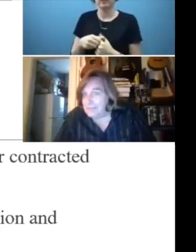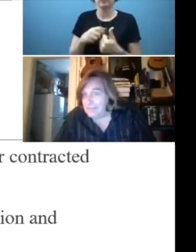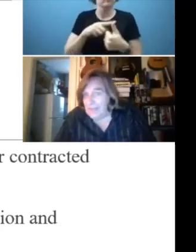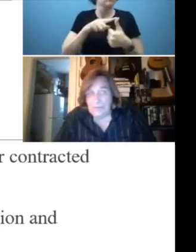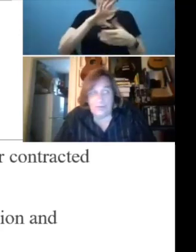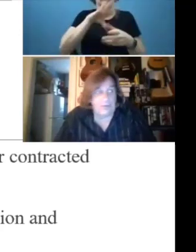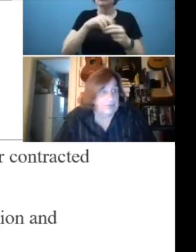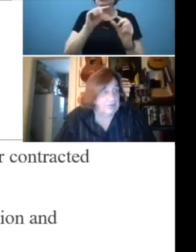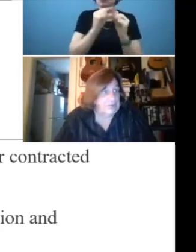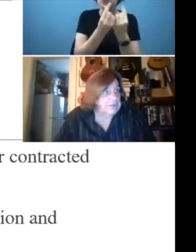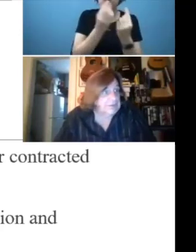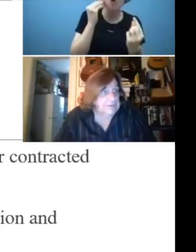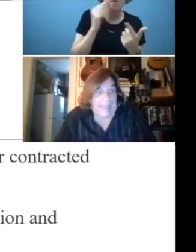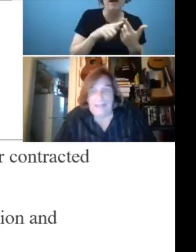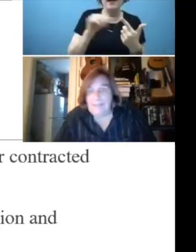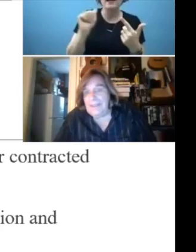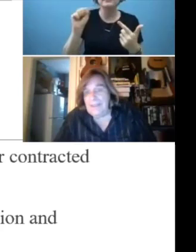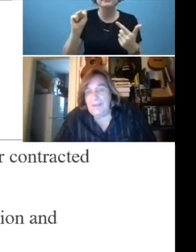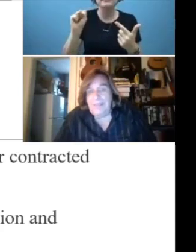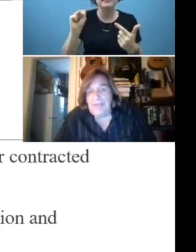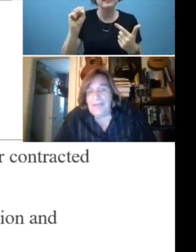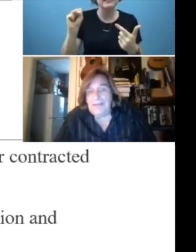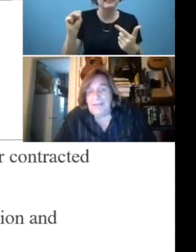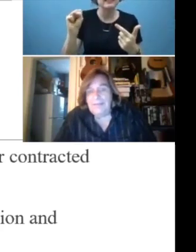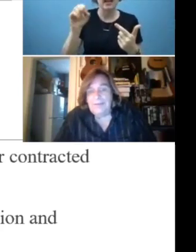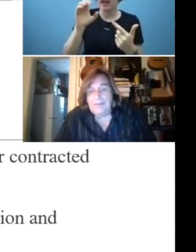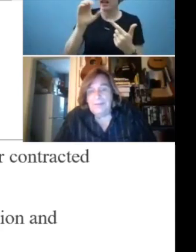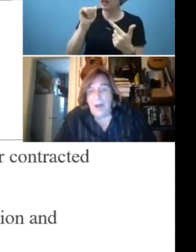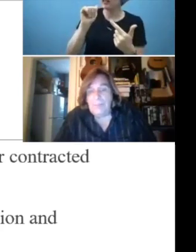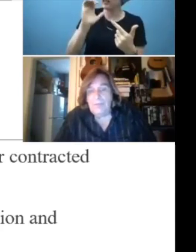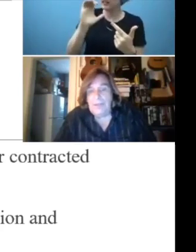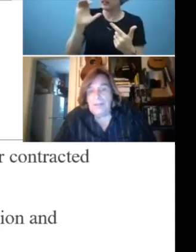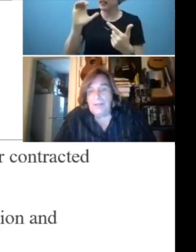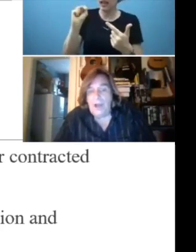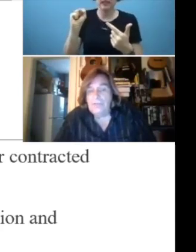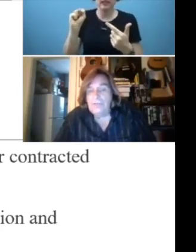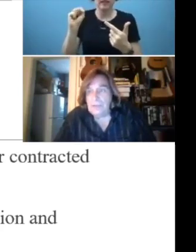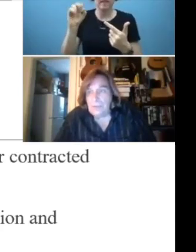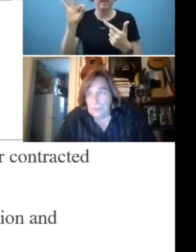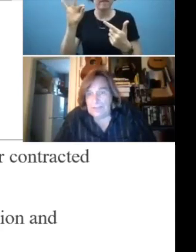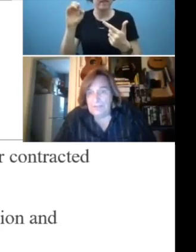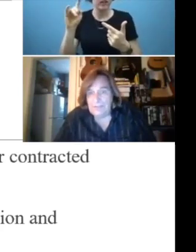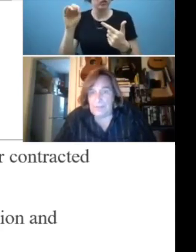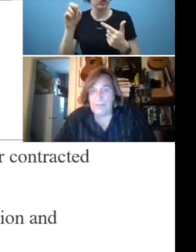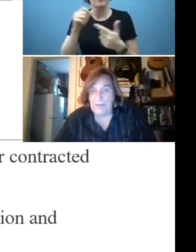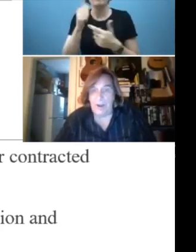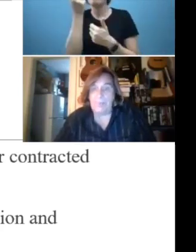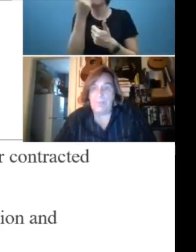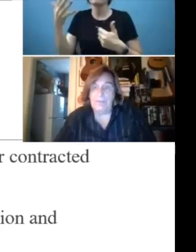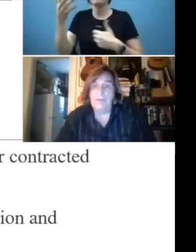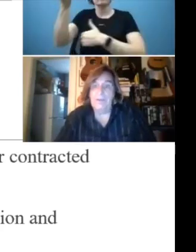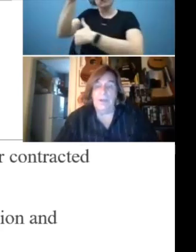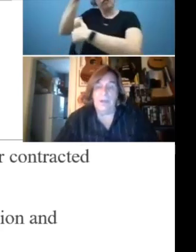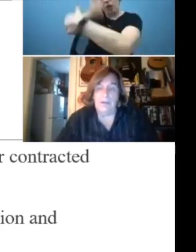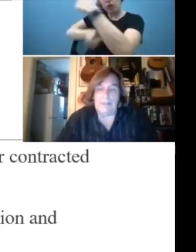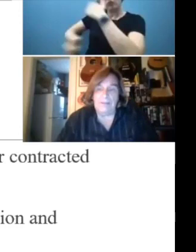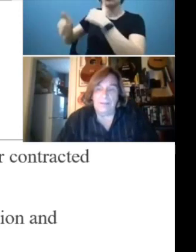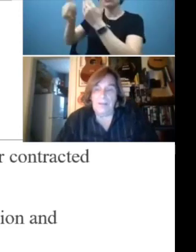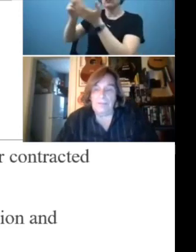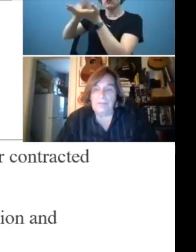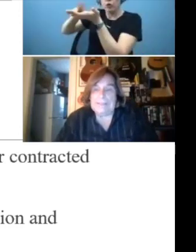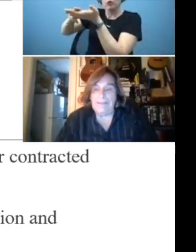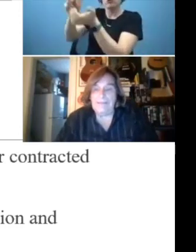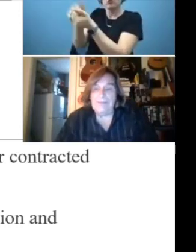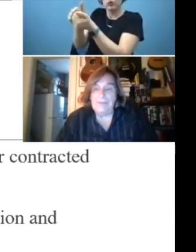ACCS vendors, ACCS Anything that is operated, contract, or licensed by the Department of